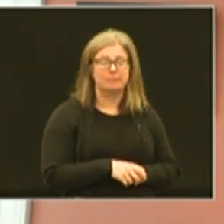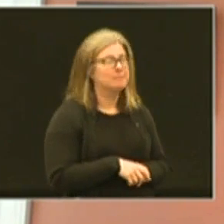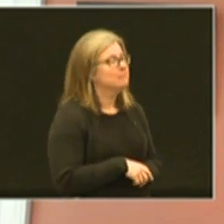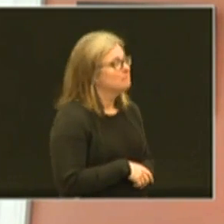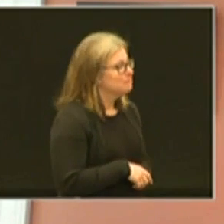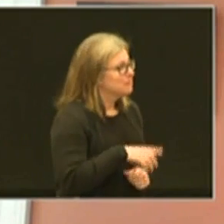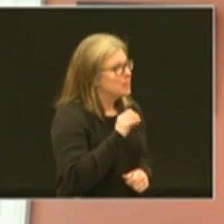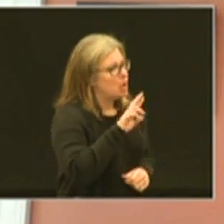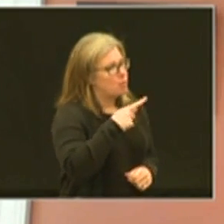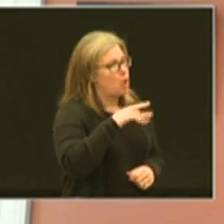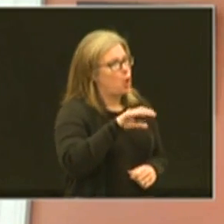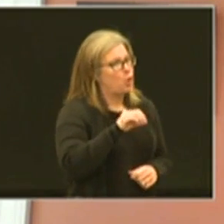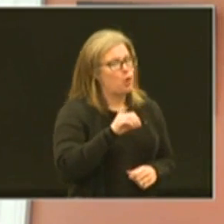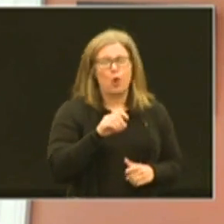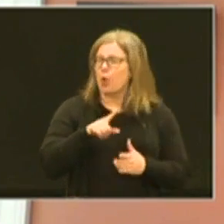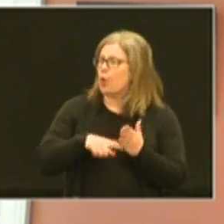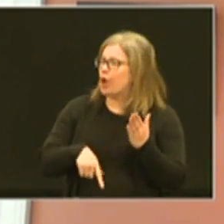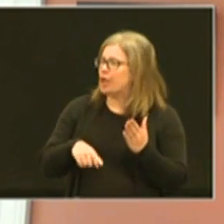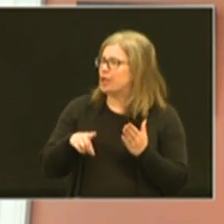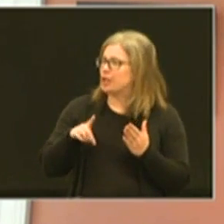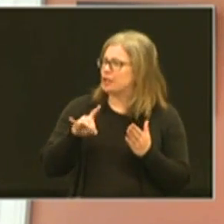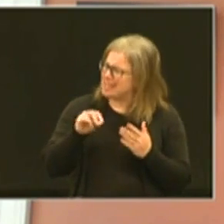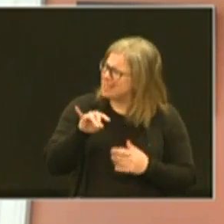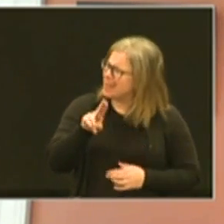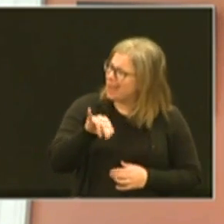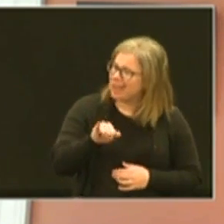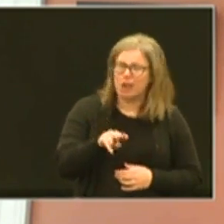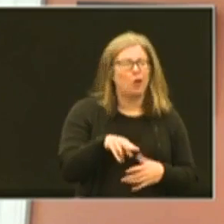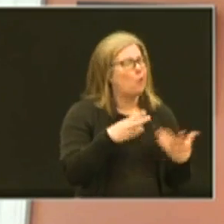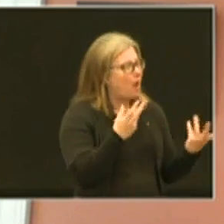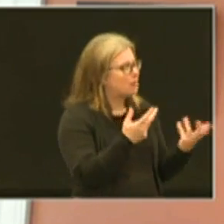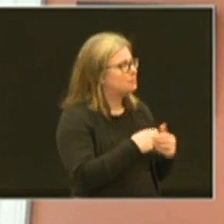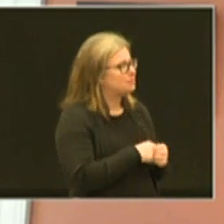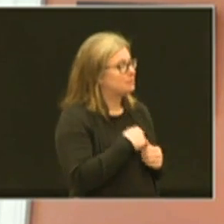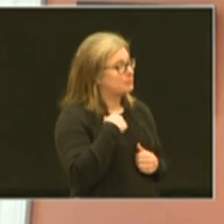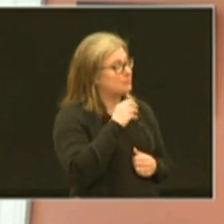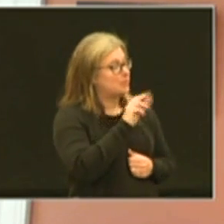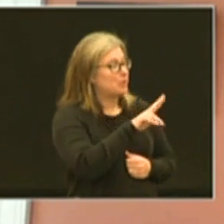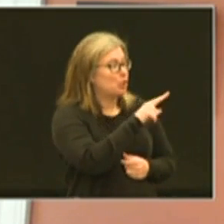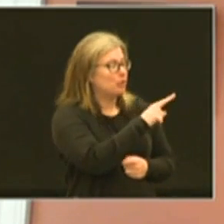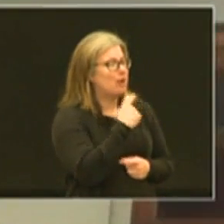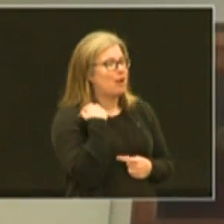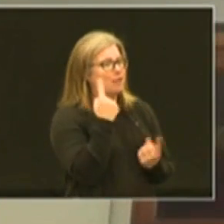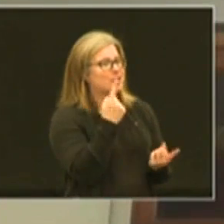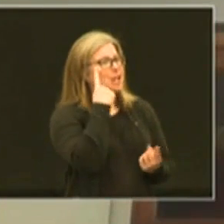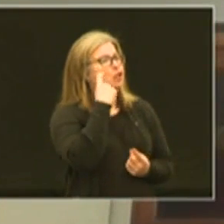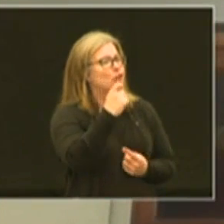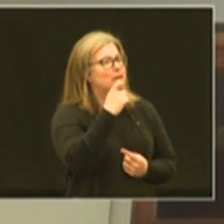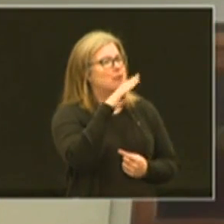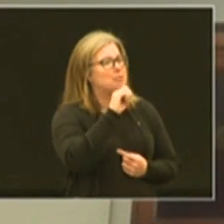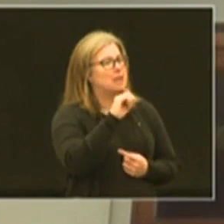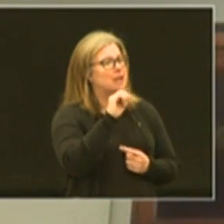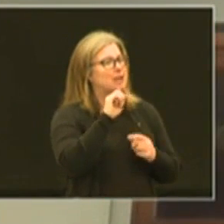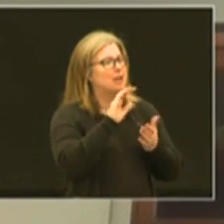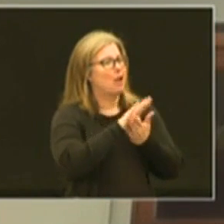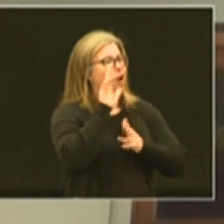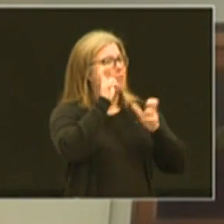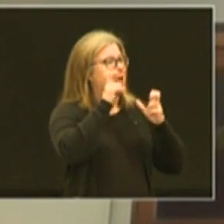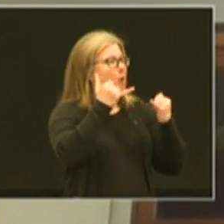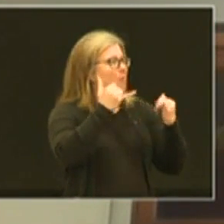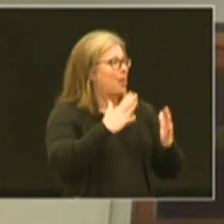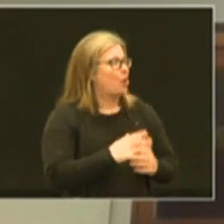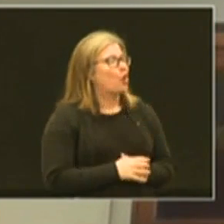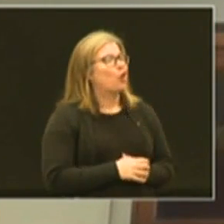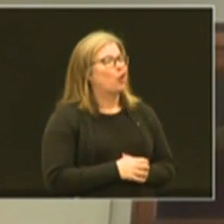um you know what is it that you did at iu yeah well as a the mayor has i always had a dream to be a college basketball